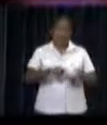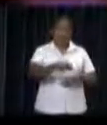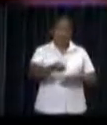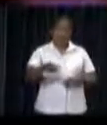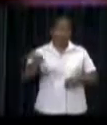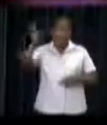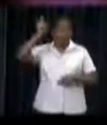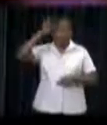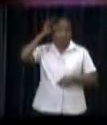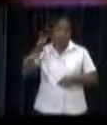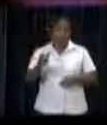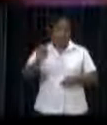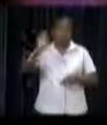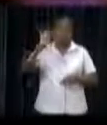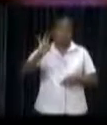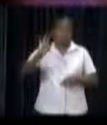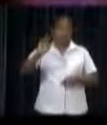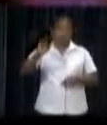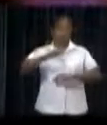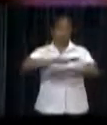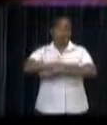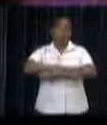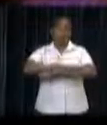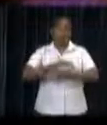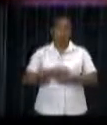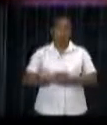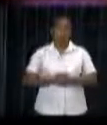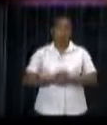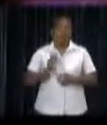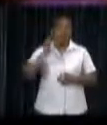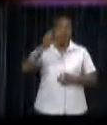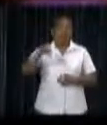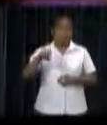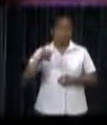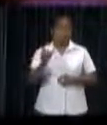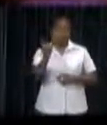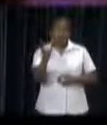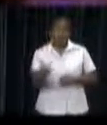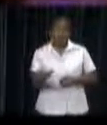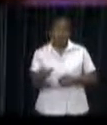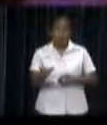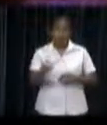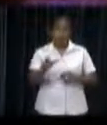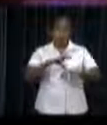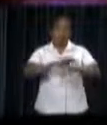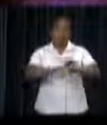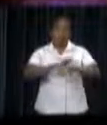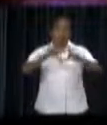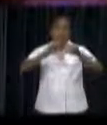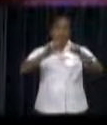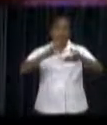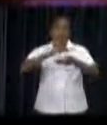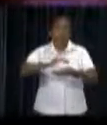Thomas Aquino School. In the course of the last week, the cards were distributed to the schools in order to hand it over